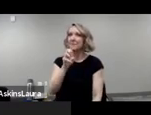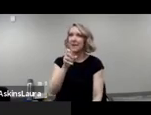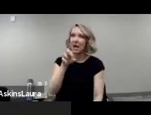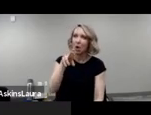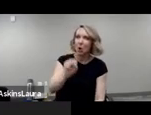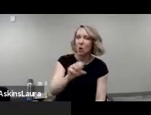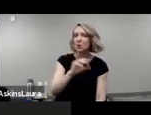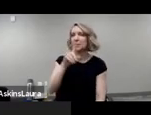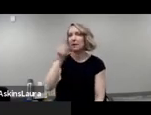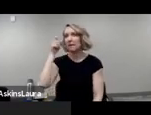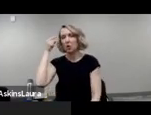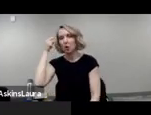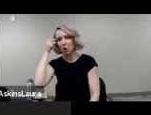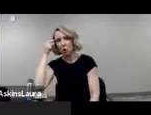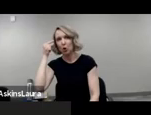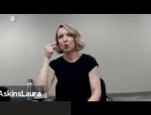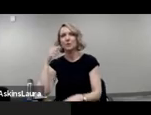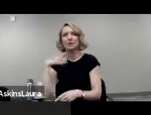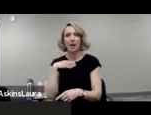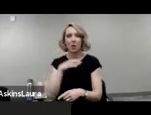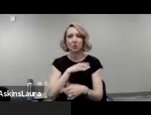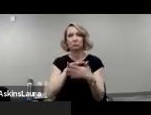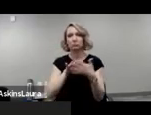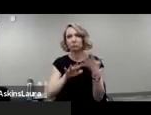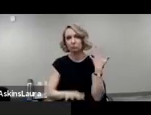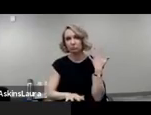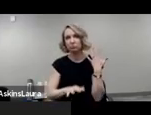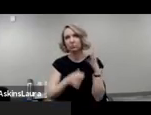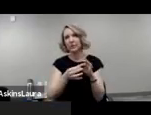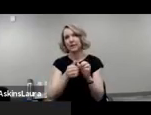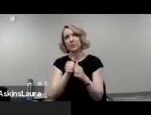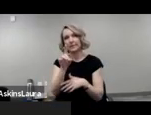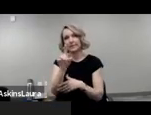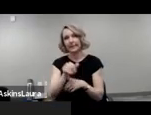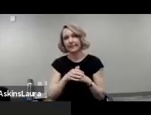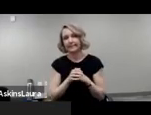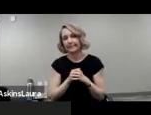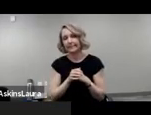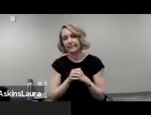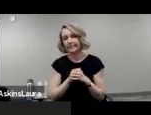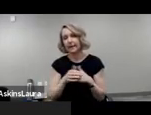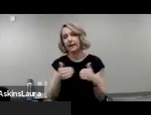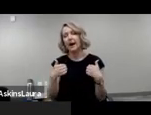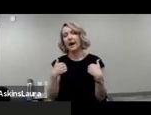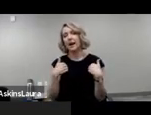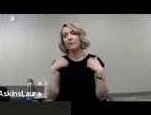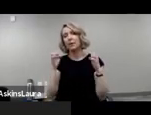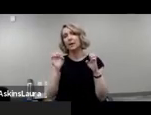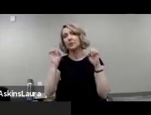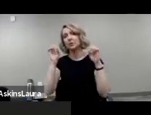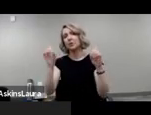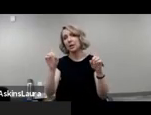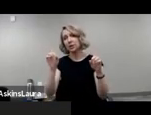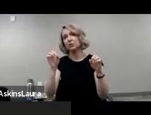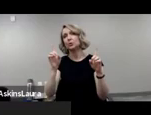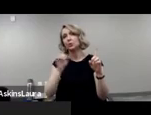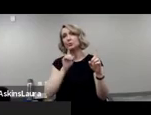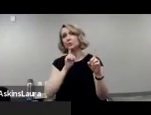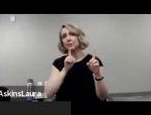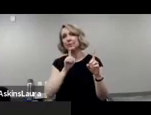and governors' councils on disability. Having an educational campaign